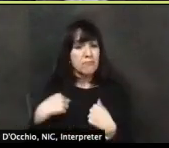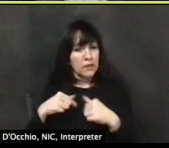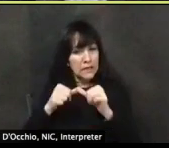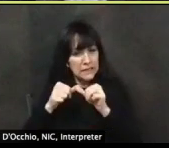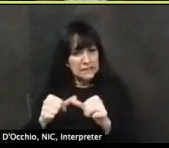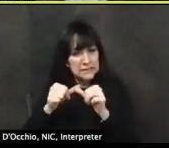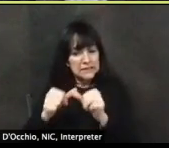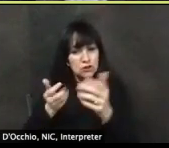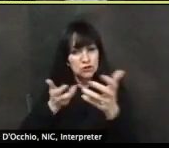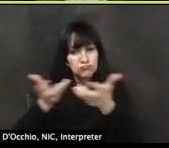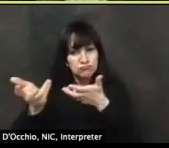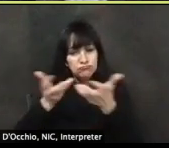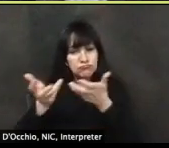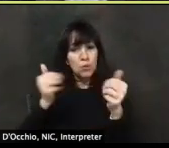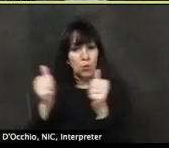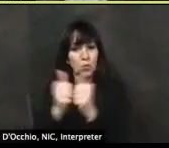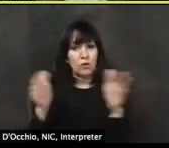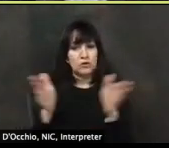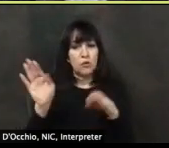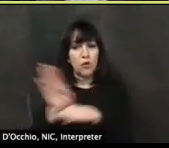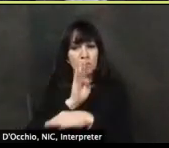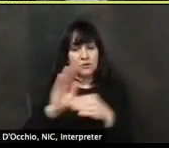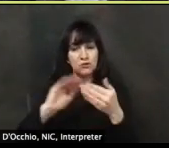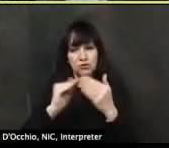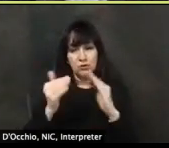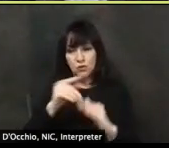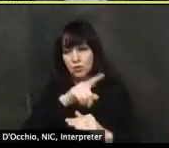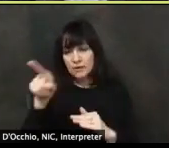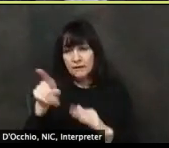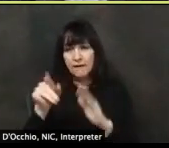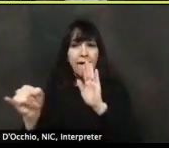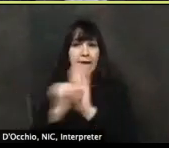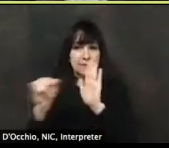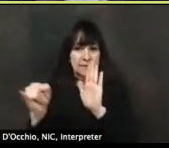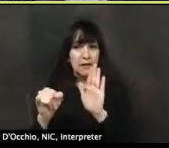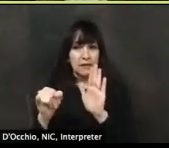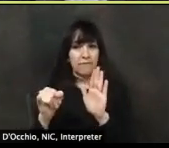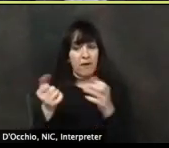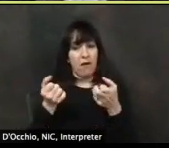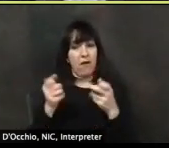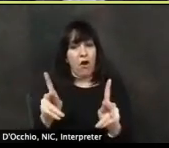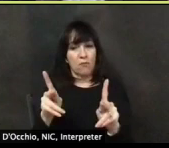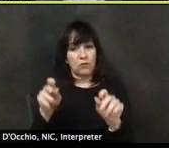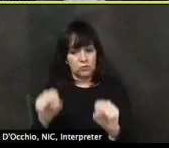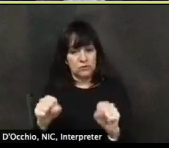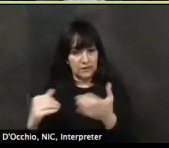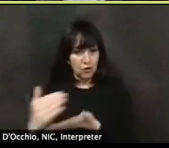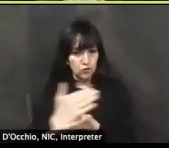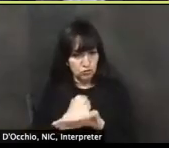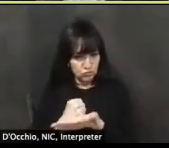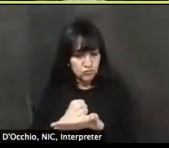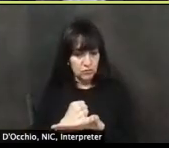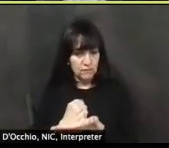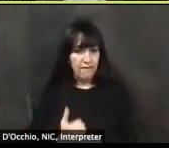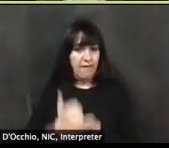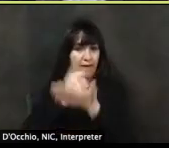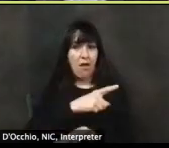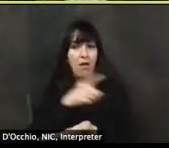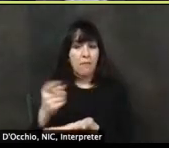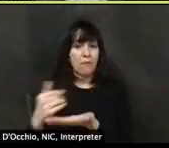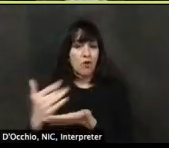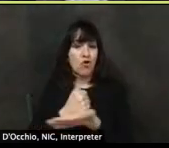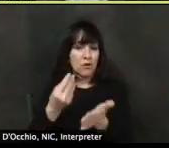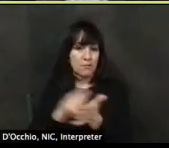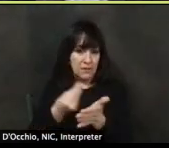other opportunities to do things like that, uh, that can be done safely and can again, help them recover some of their lost revenue. Um, we're